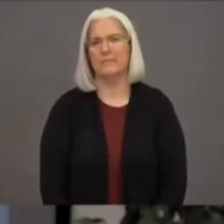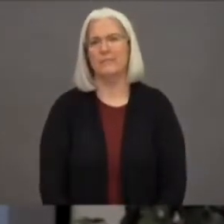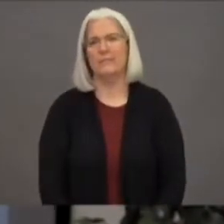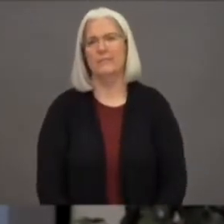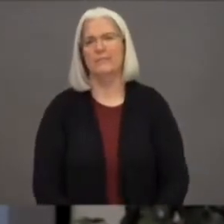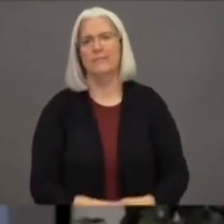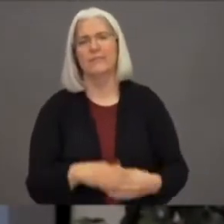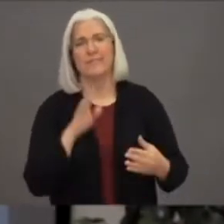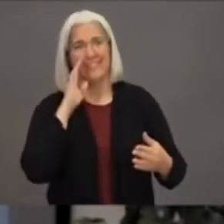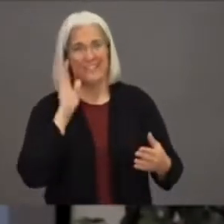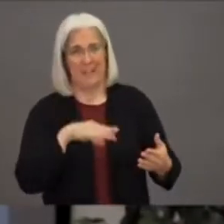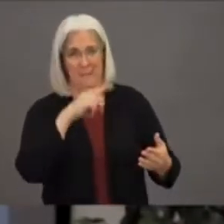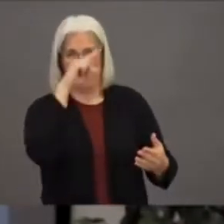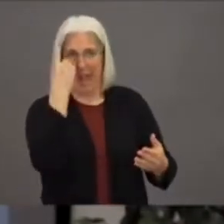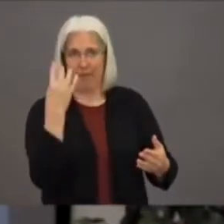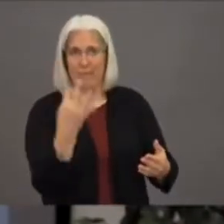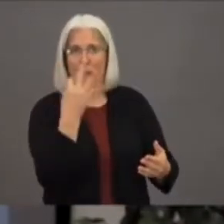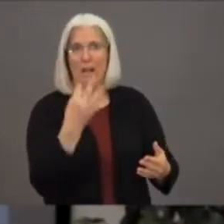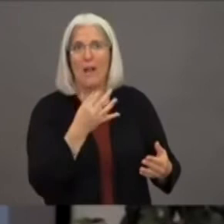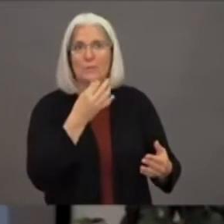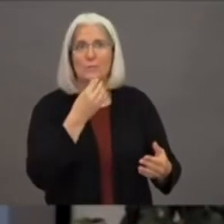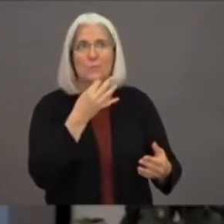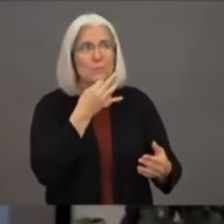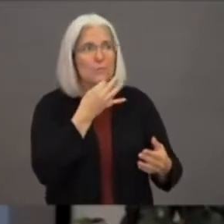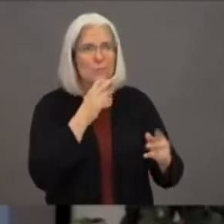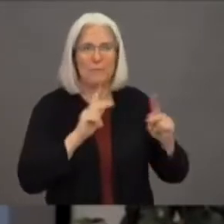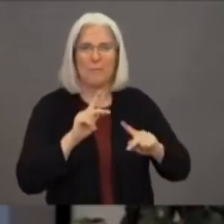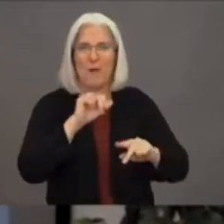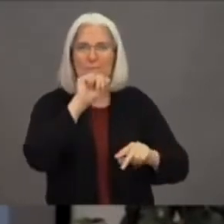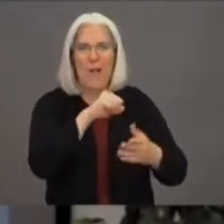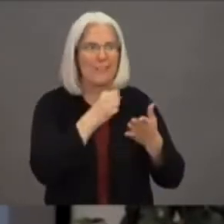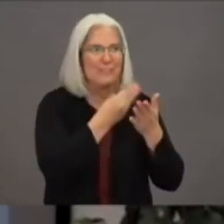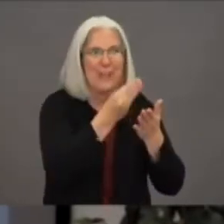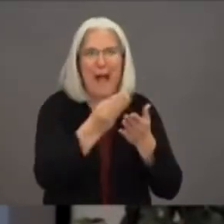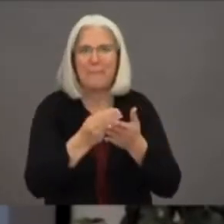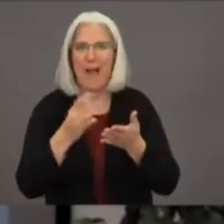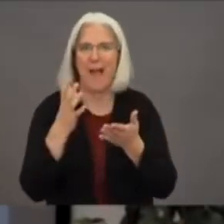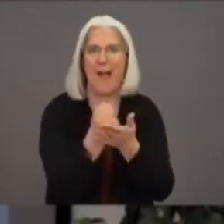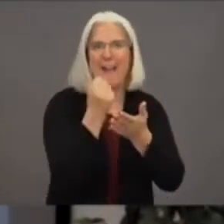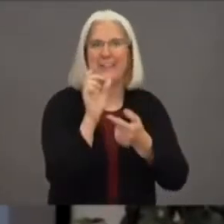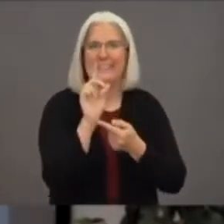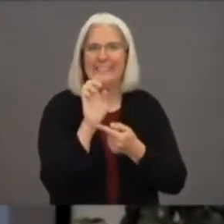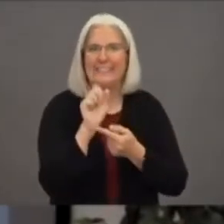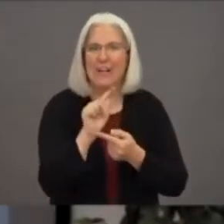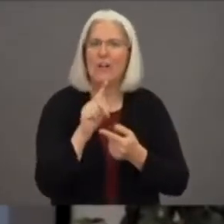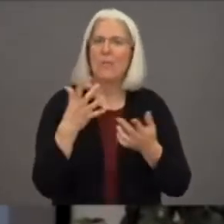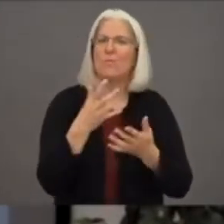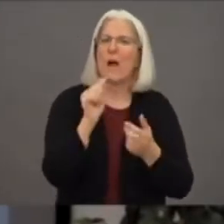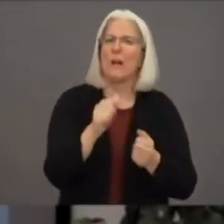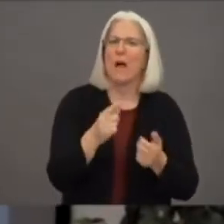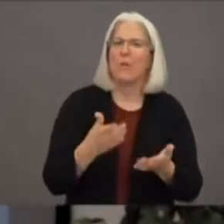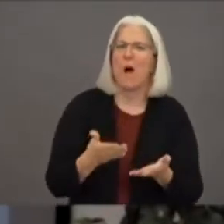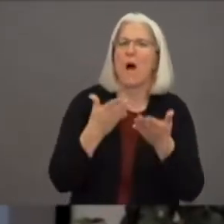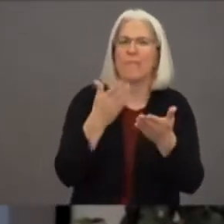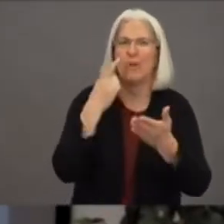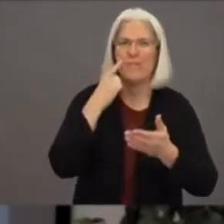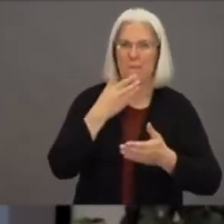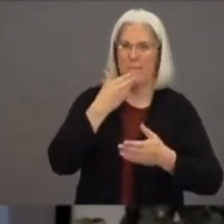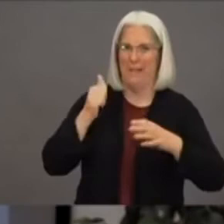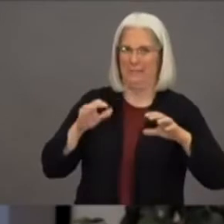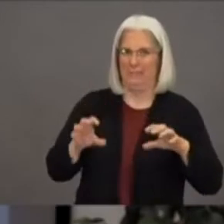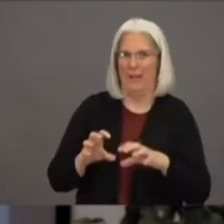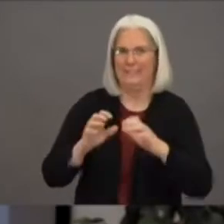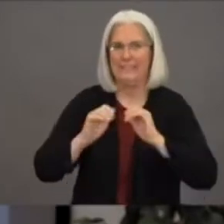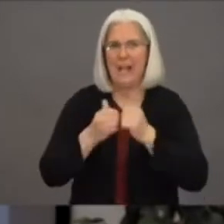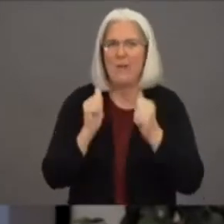I'm saying it over and over just because I want people to know this, is that cases and